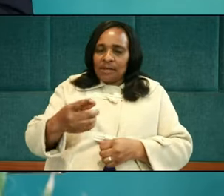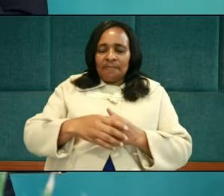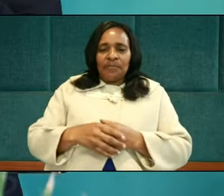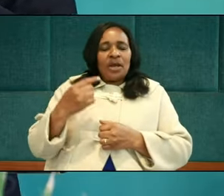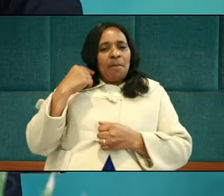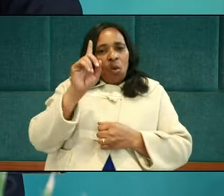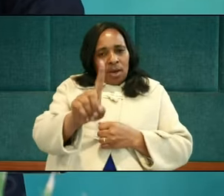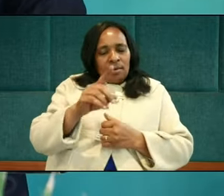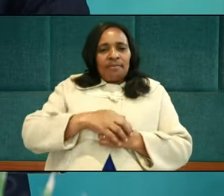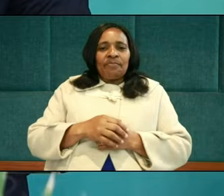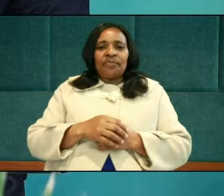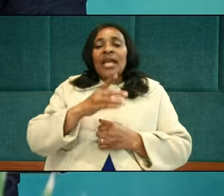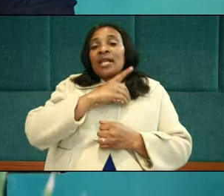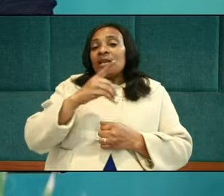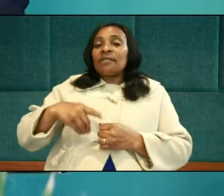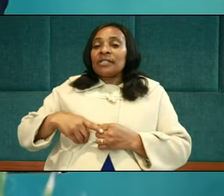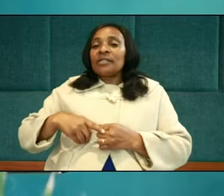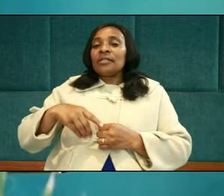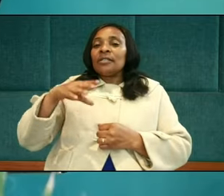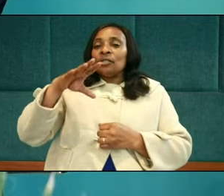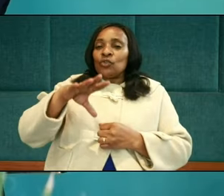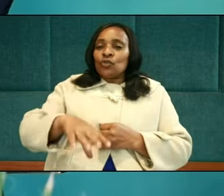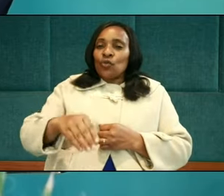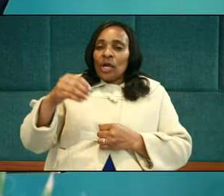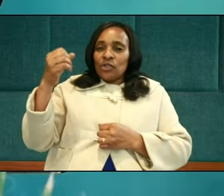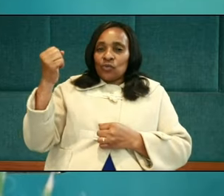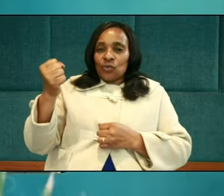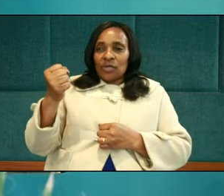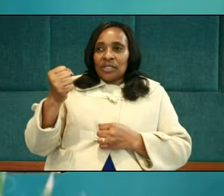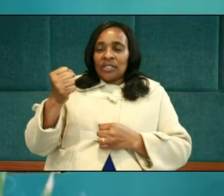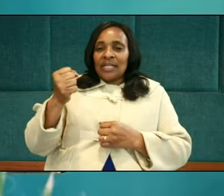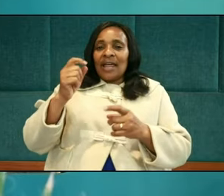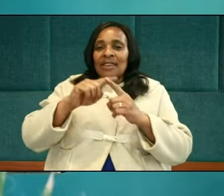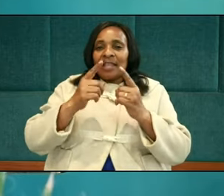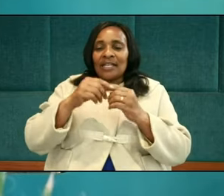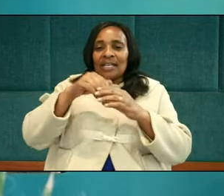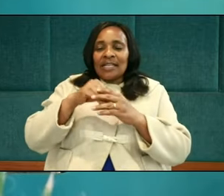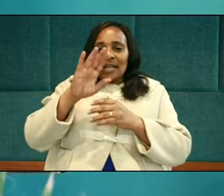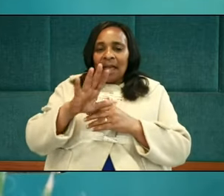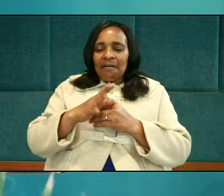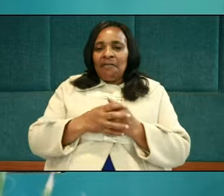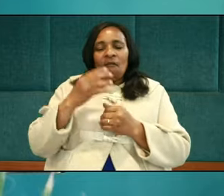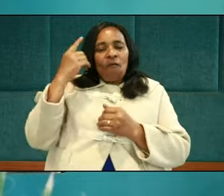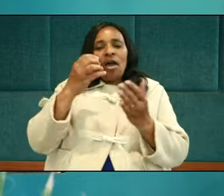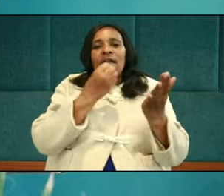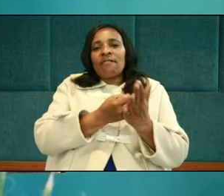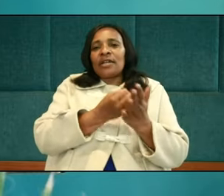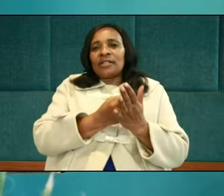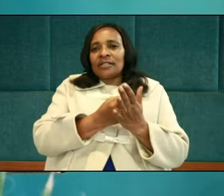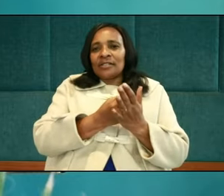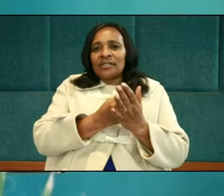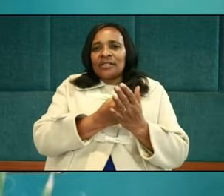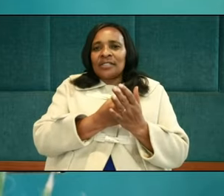Number one, David took his sword, cut a piece of sword's garment for evidence. Even